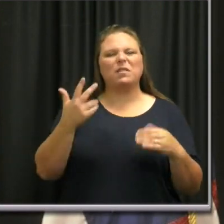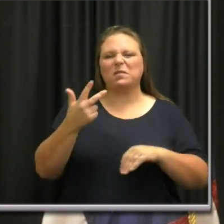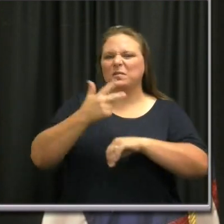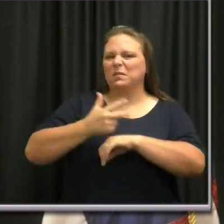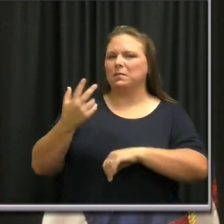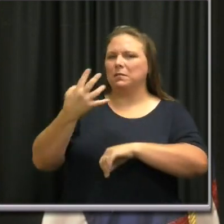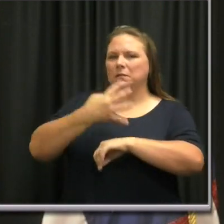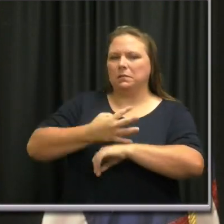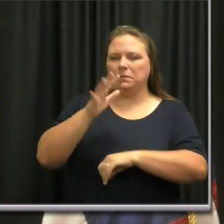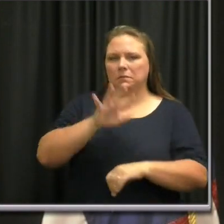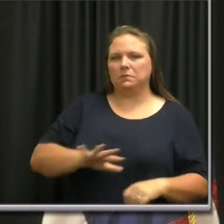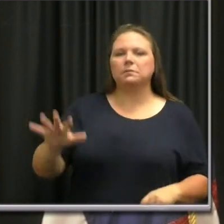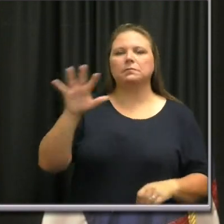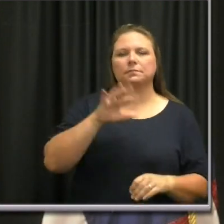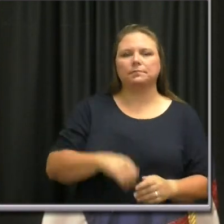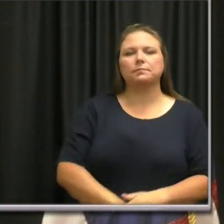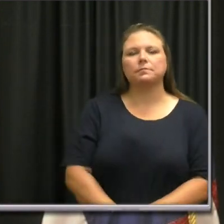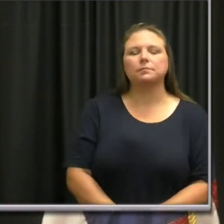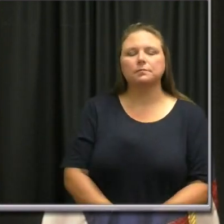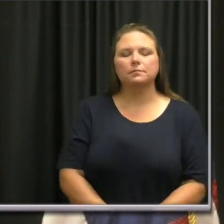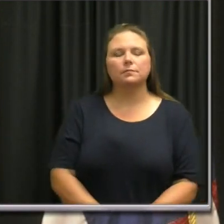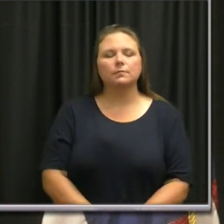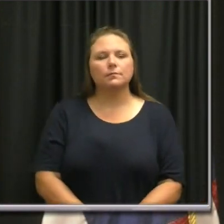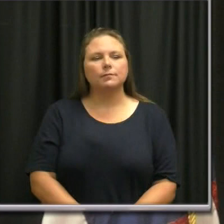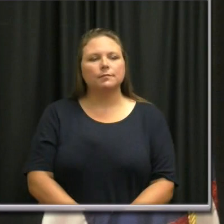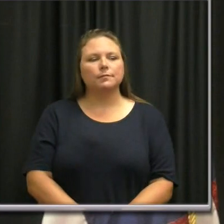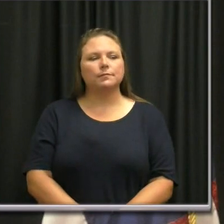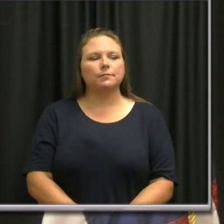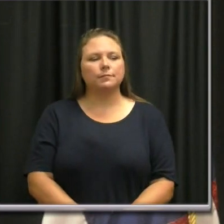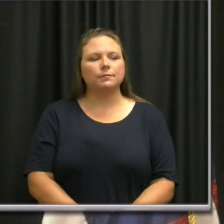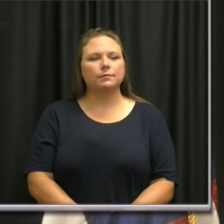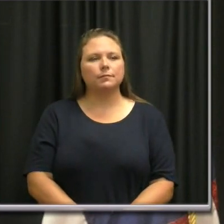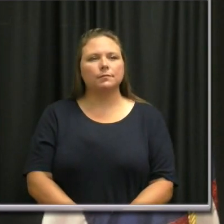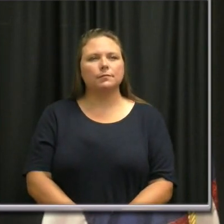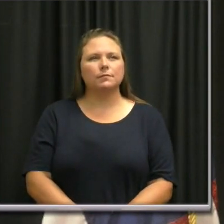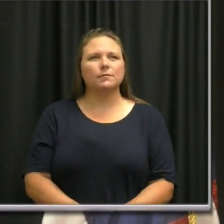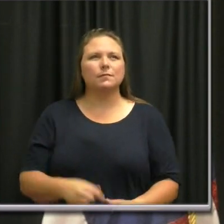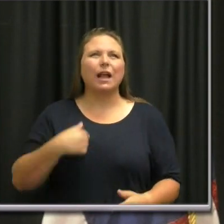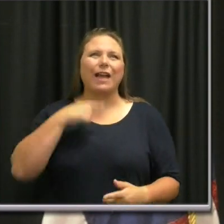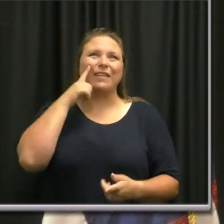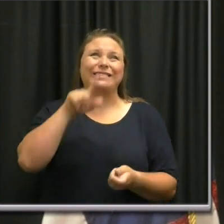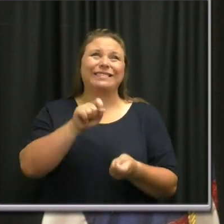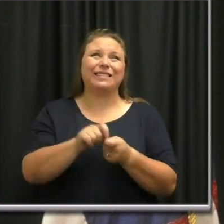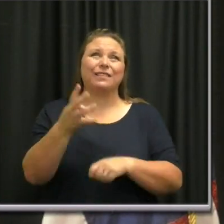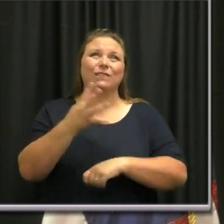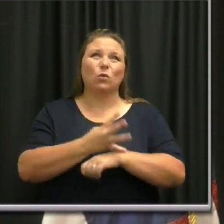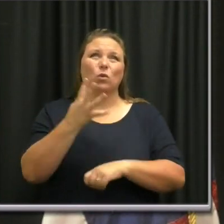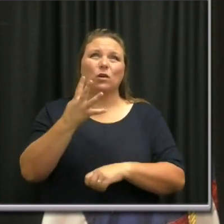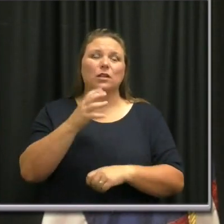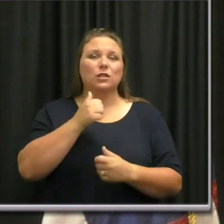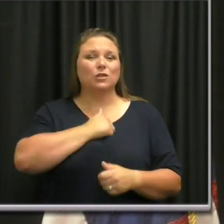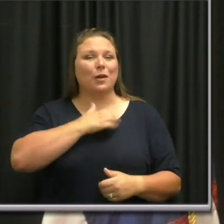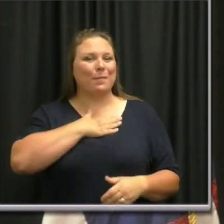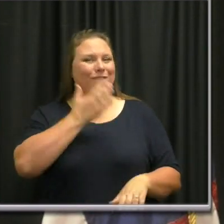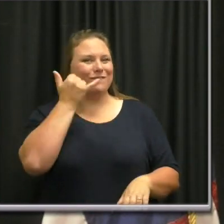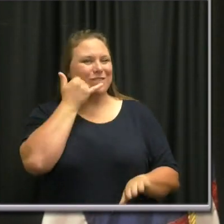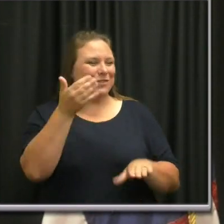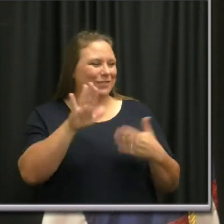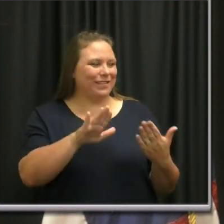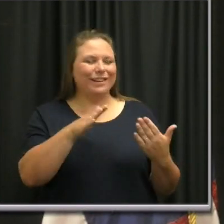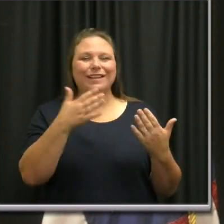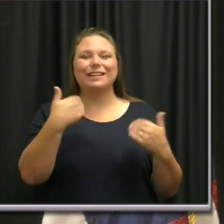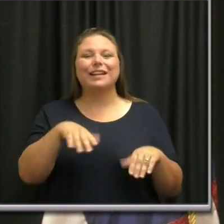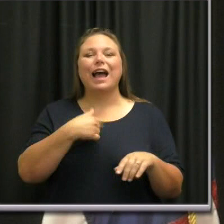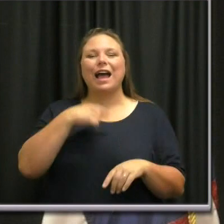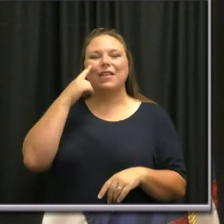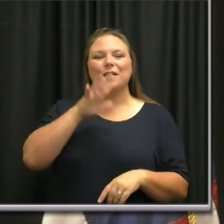department. We're averaging a little over four, three to four days right now. Um, I think it's four, I think it's exactly four. I'm sorry, my phone died. So I can't give you the exact number,